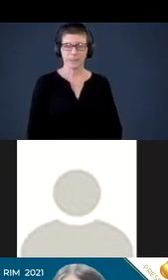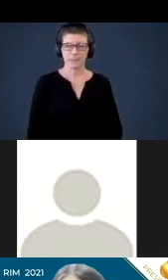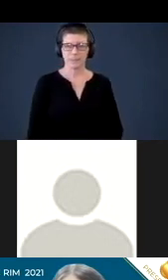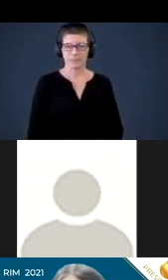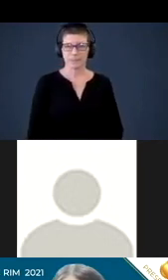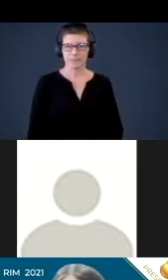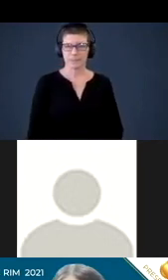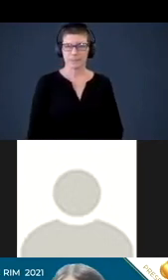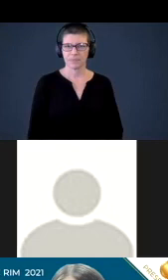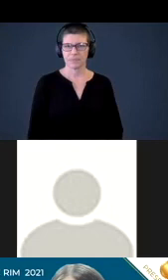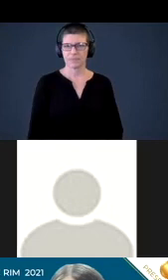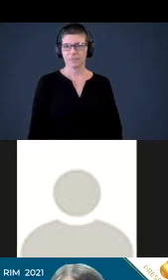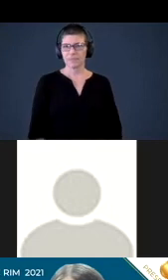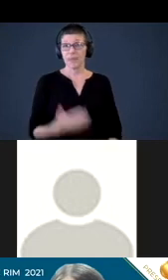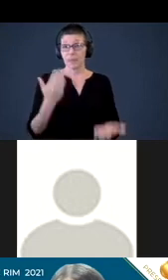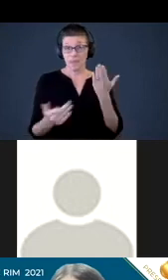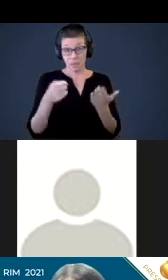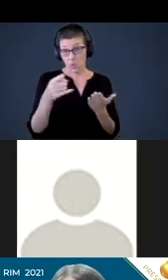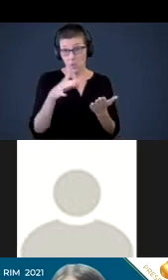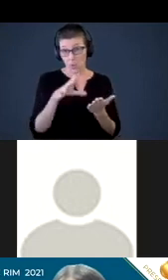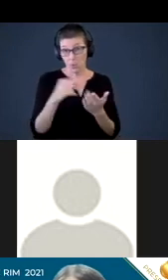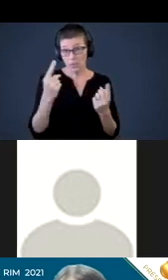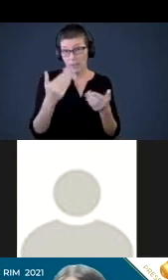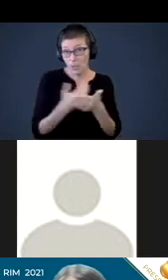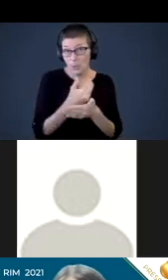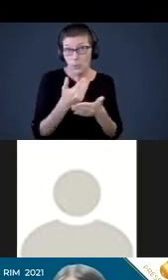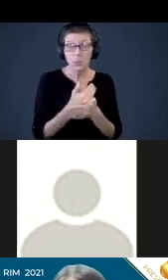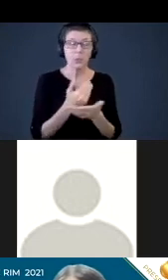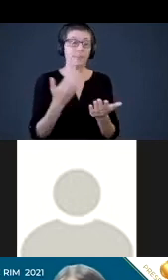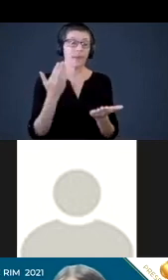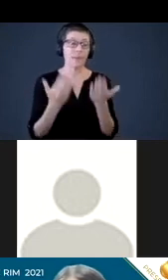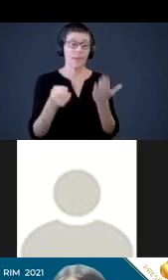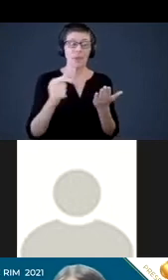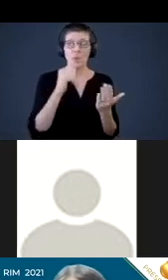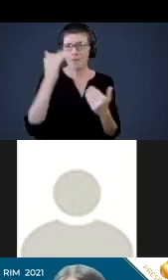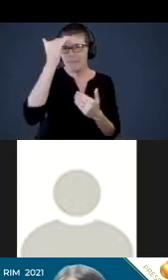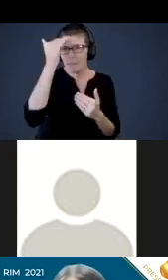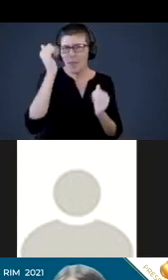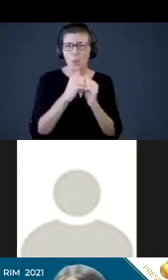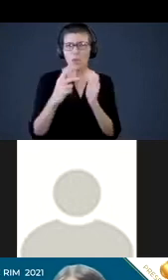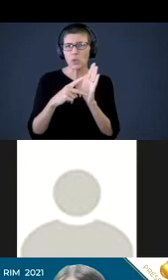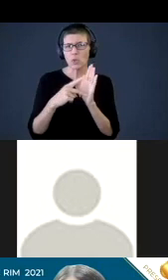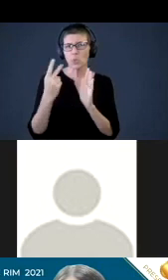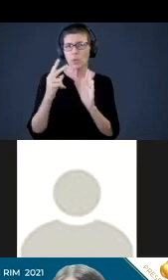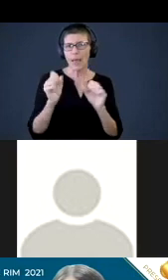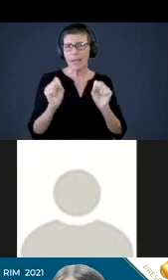Perhaps you may have learned something new. Perhaps you weren't familiar with the dual capacity building framework.